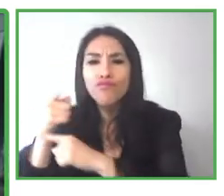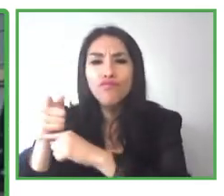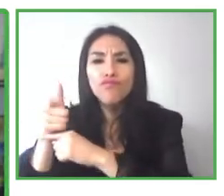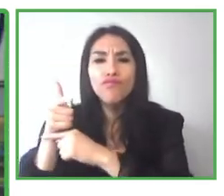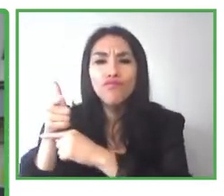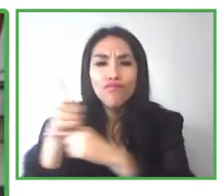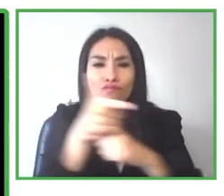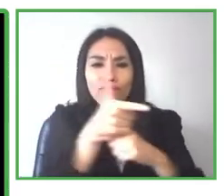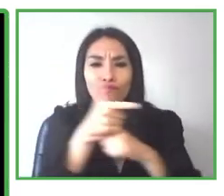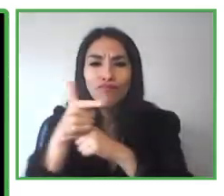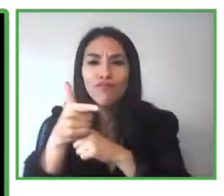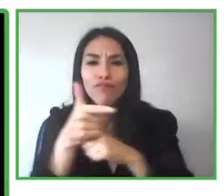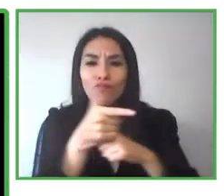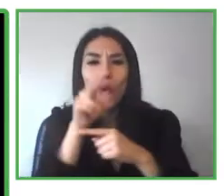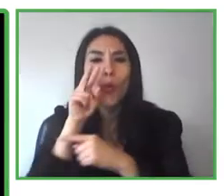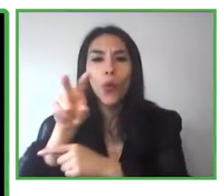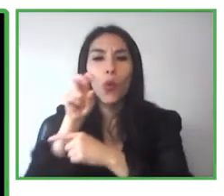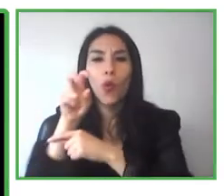descriptive function.